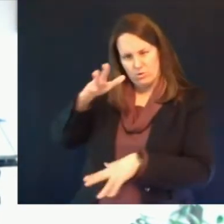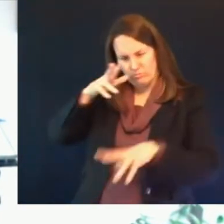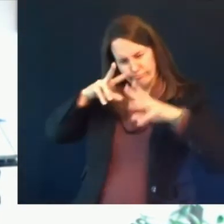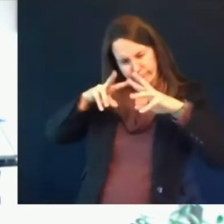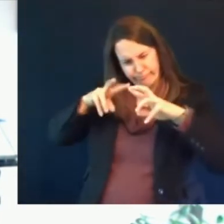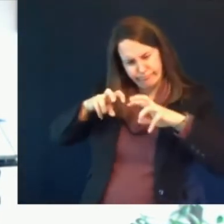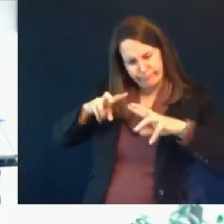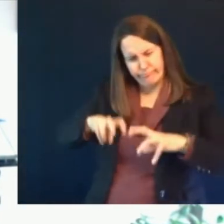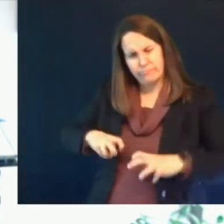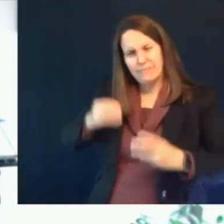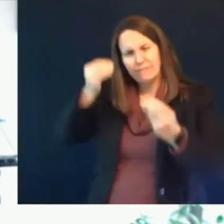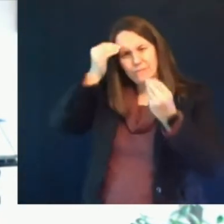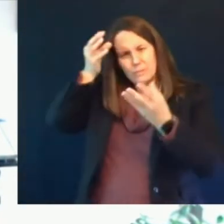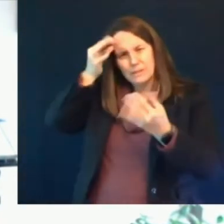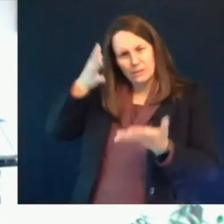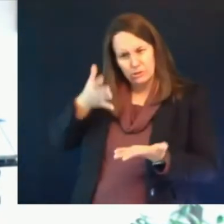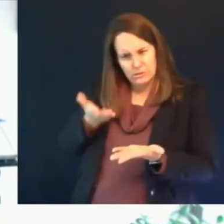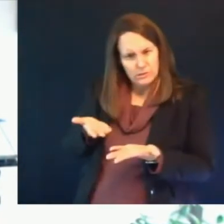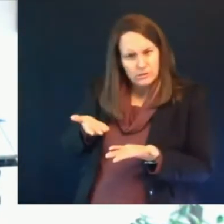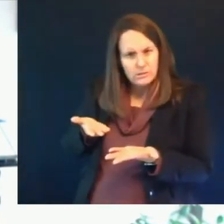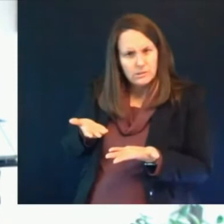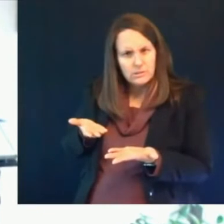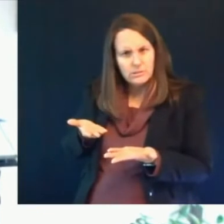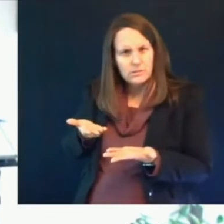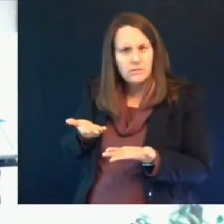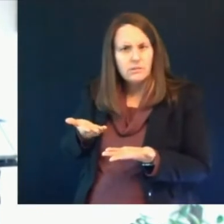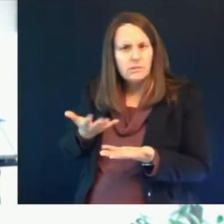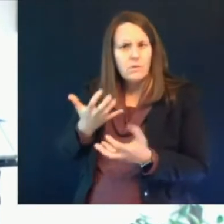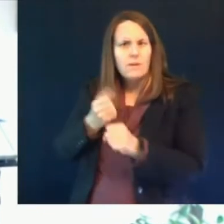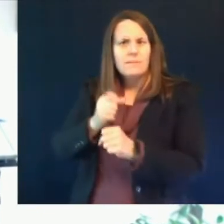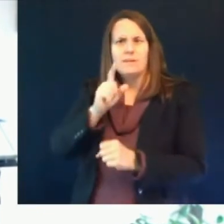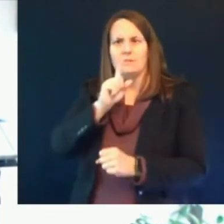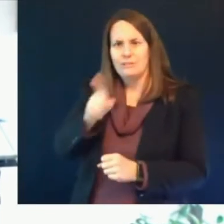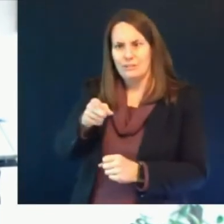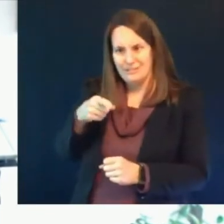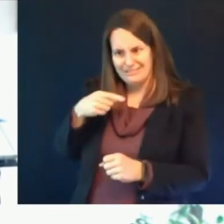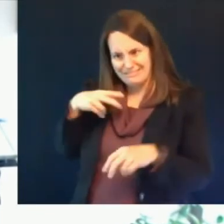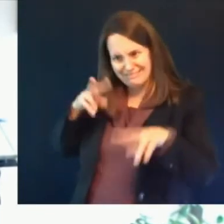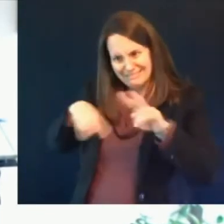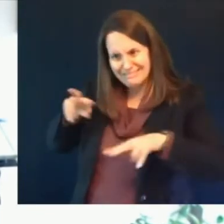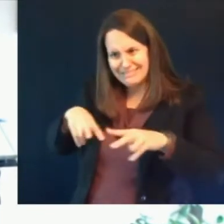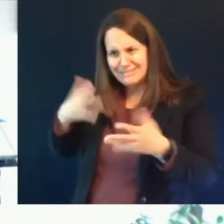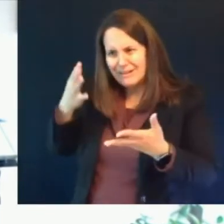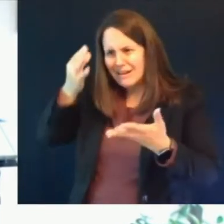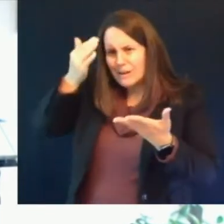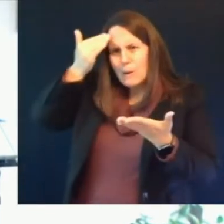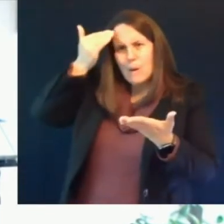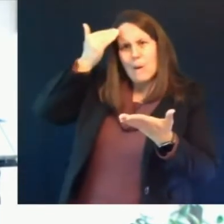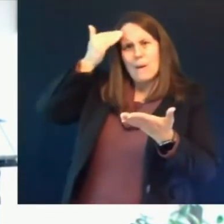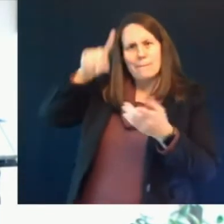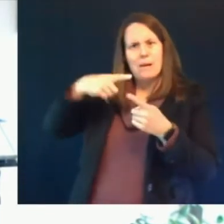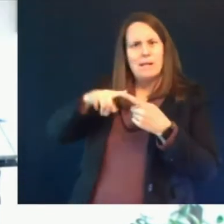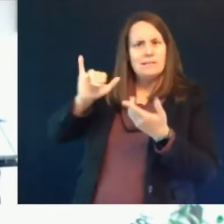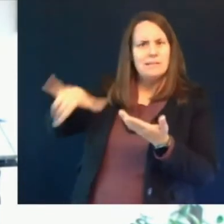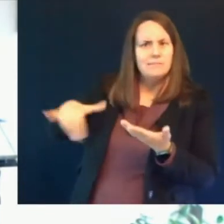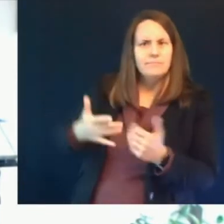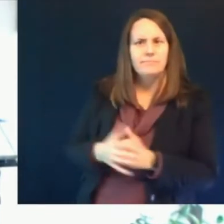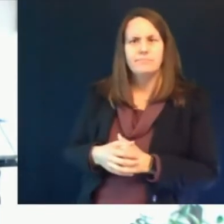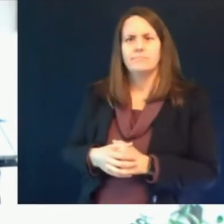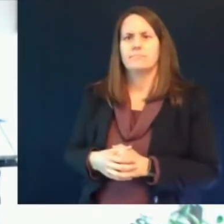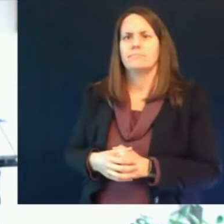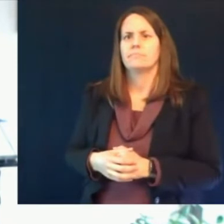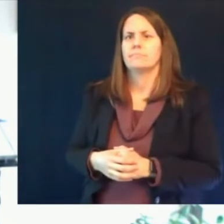the new knowledge that's been gained and um these are career vaccine policy and and research